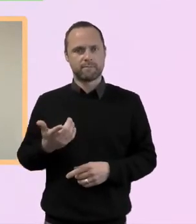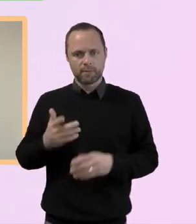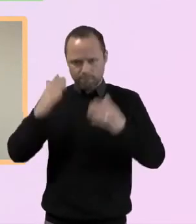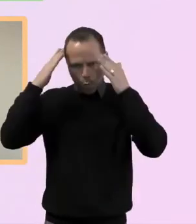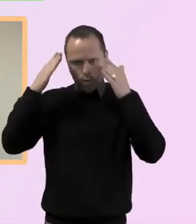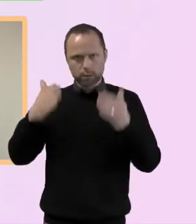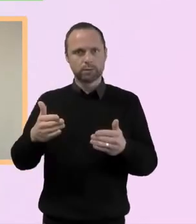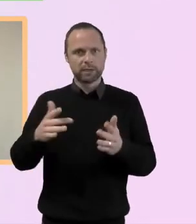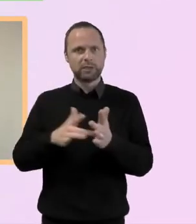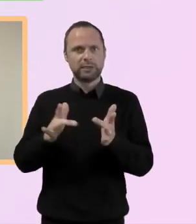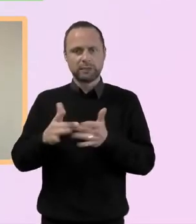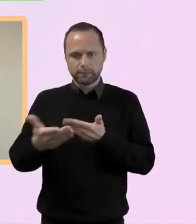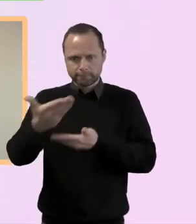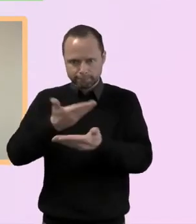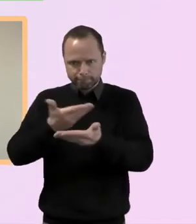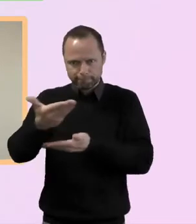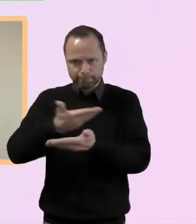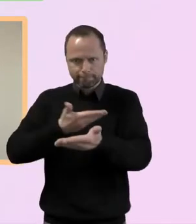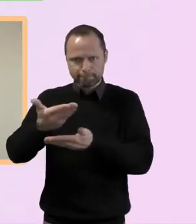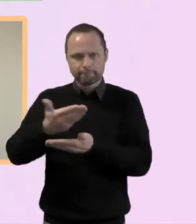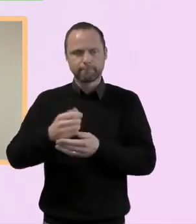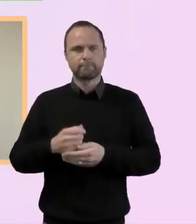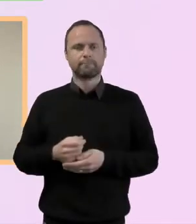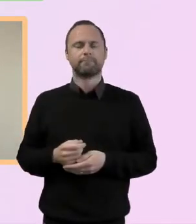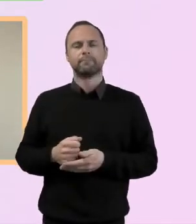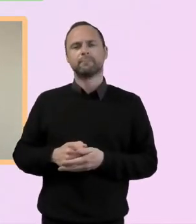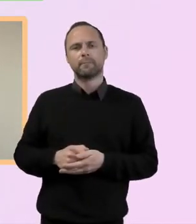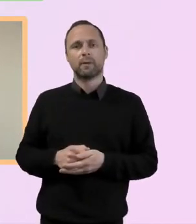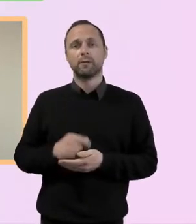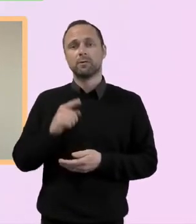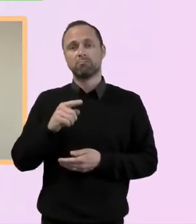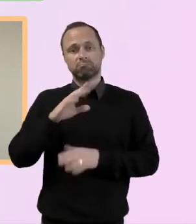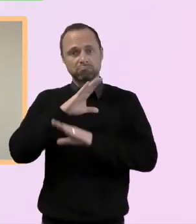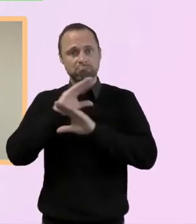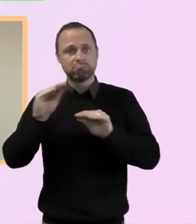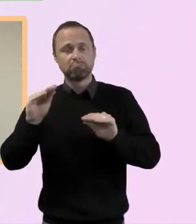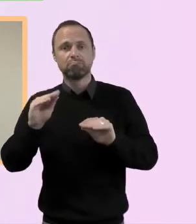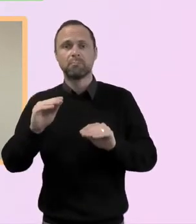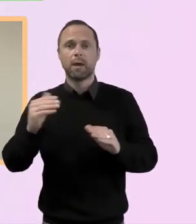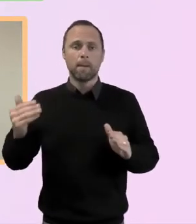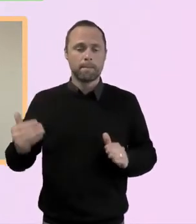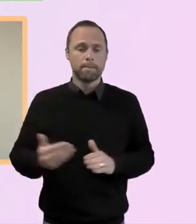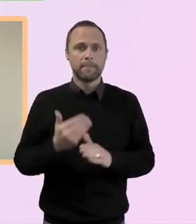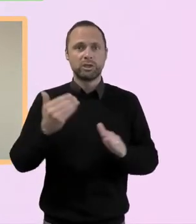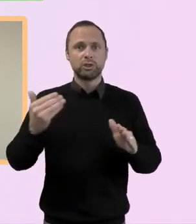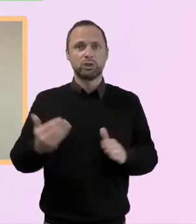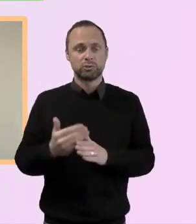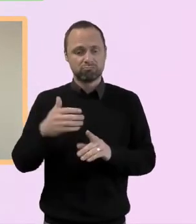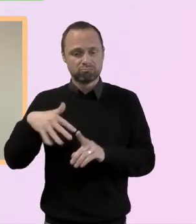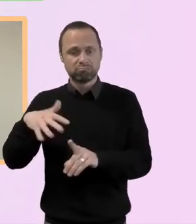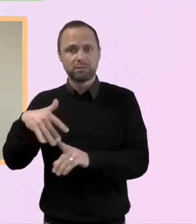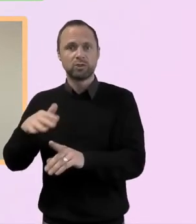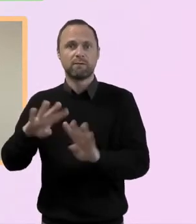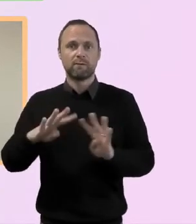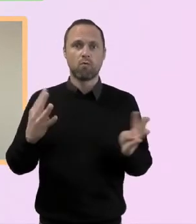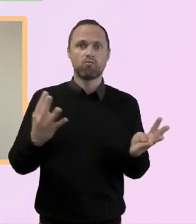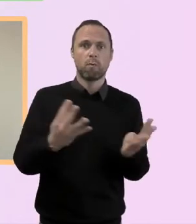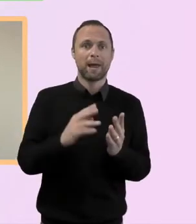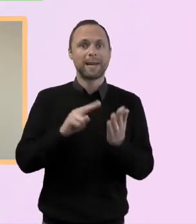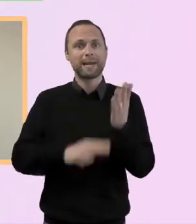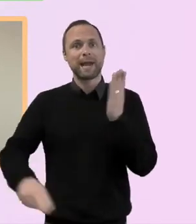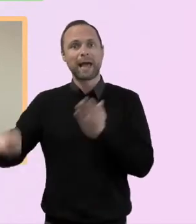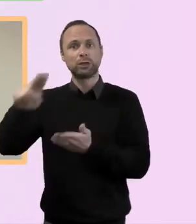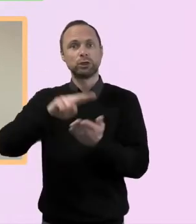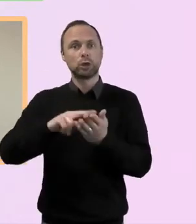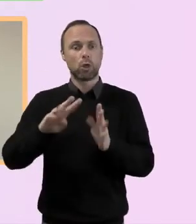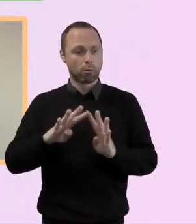Um, those are the sorts of things, just to say, Mission Forum, it's a national group to reflect, inform, inspire, keep the mission of God in